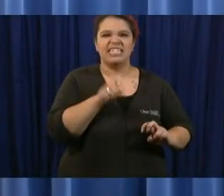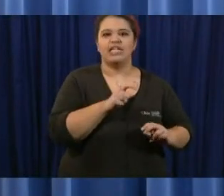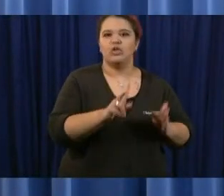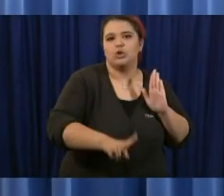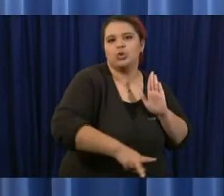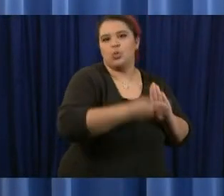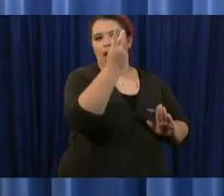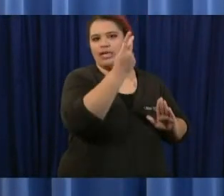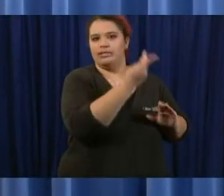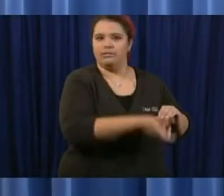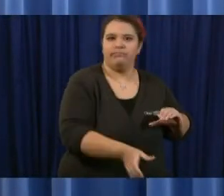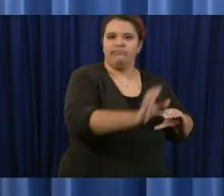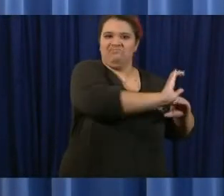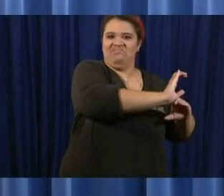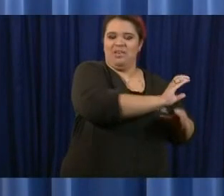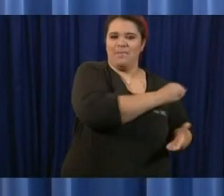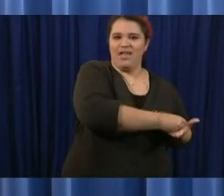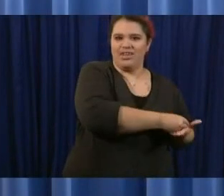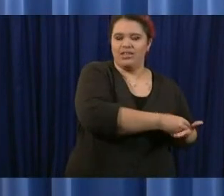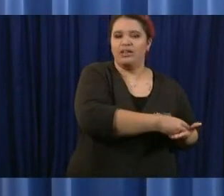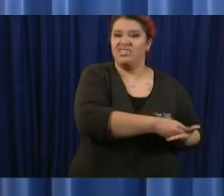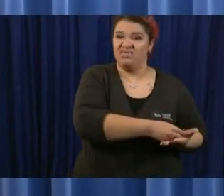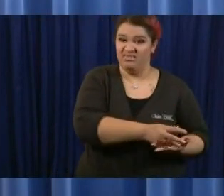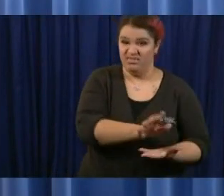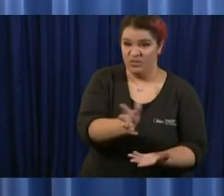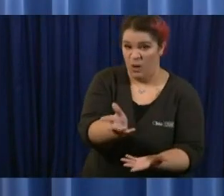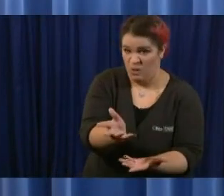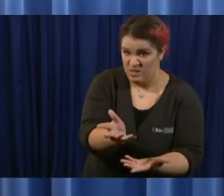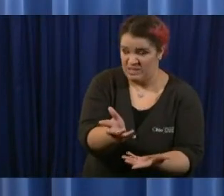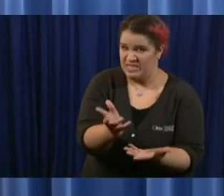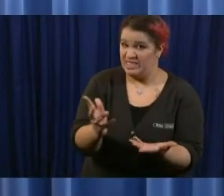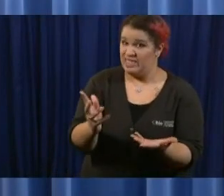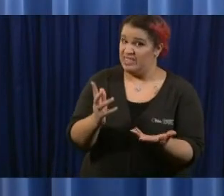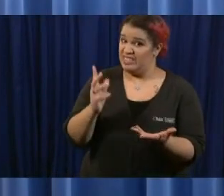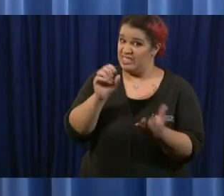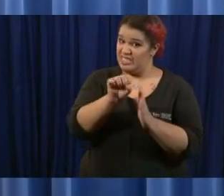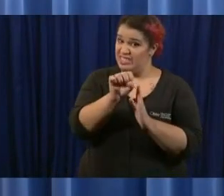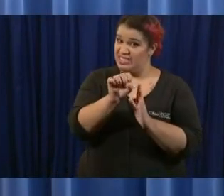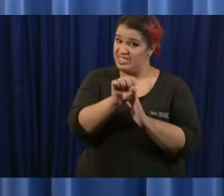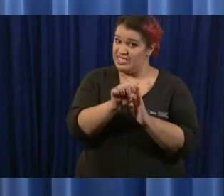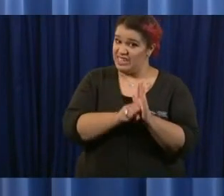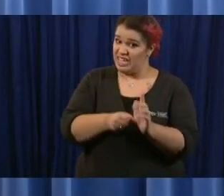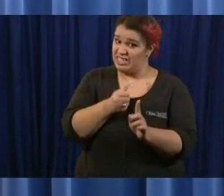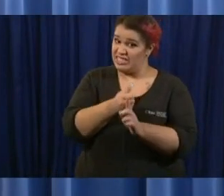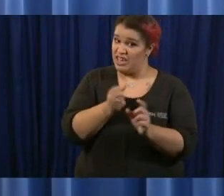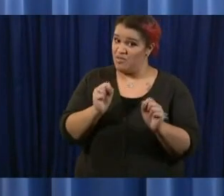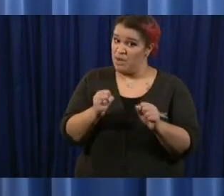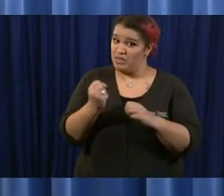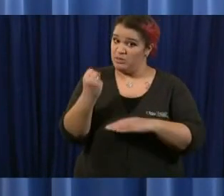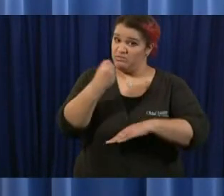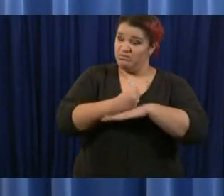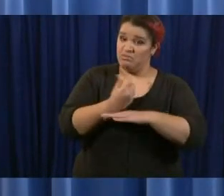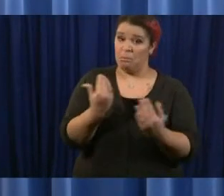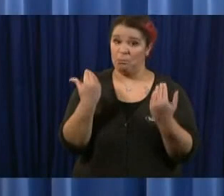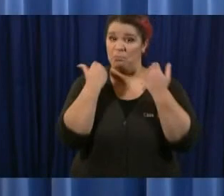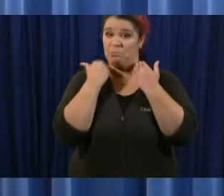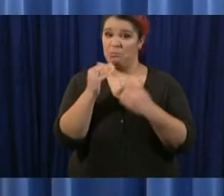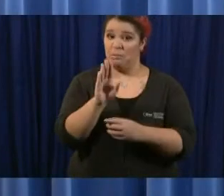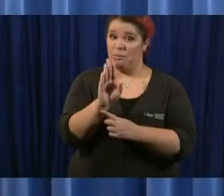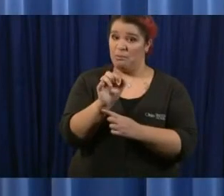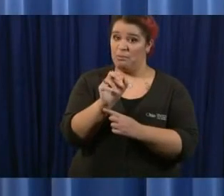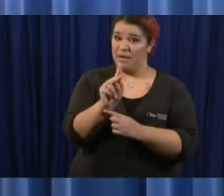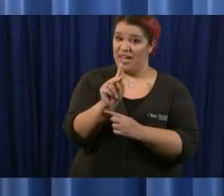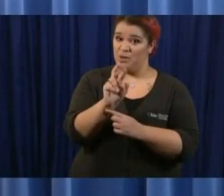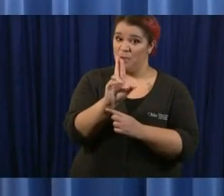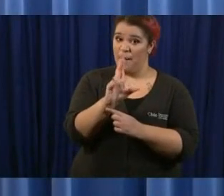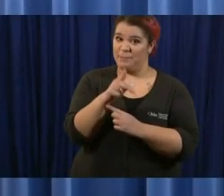bankruptcy well the state has to balance its budget as you know by law uh and so we will balance our budget because